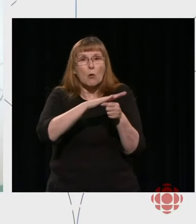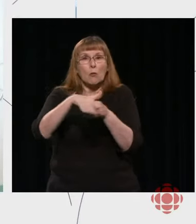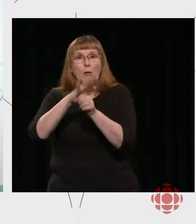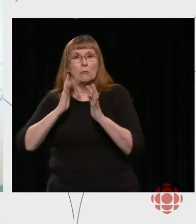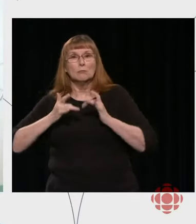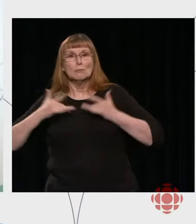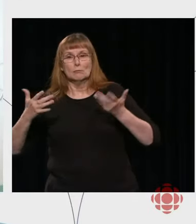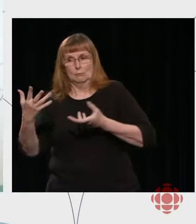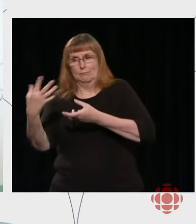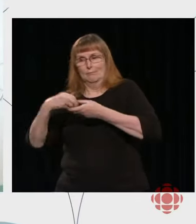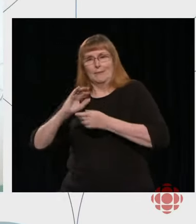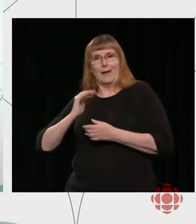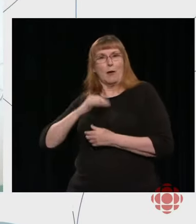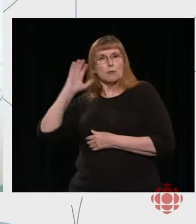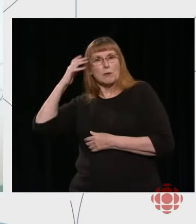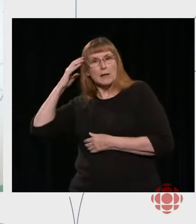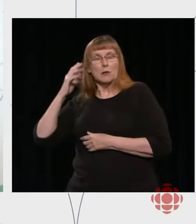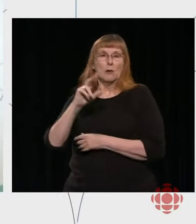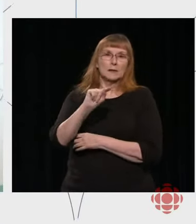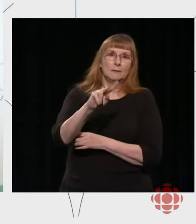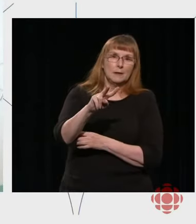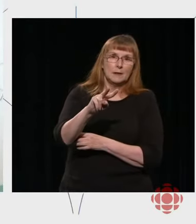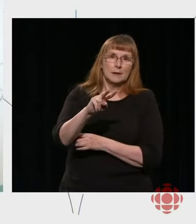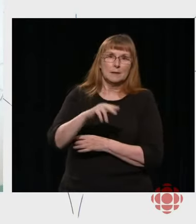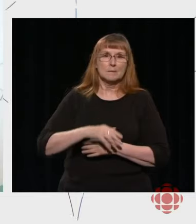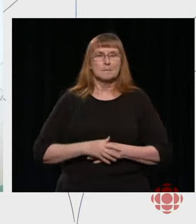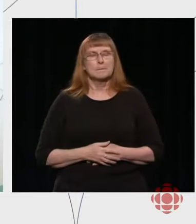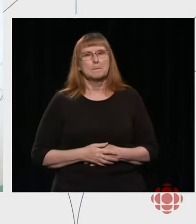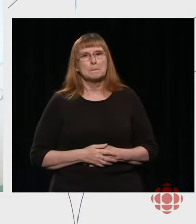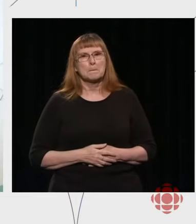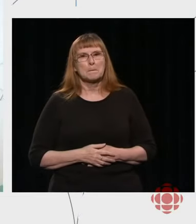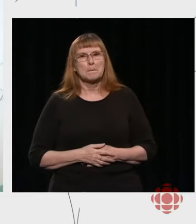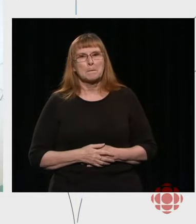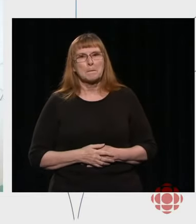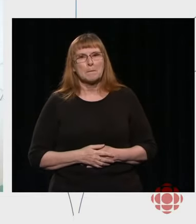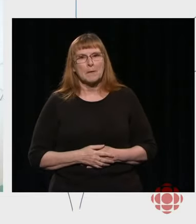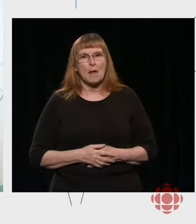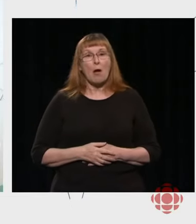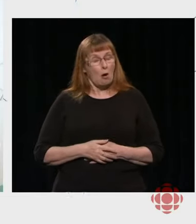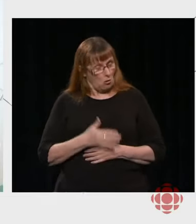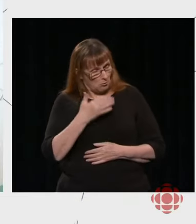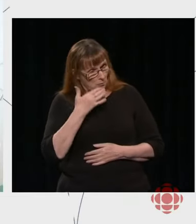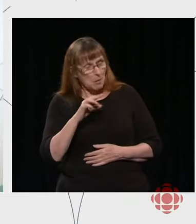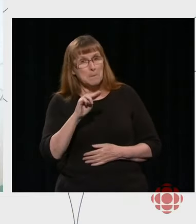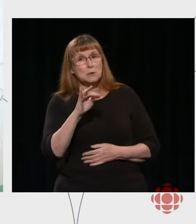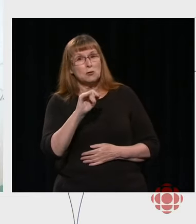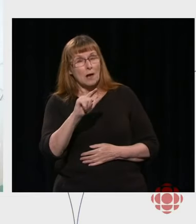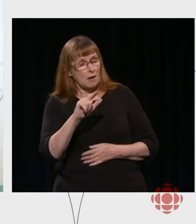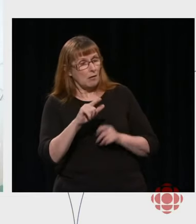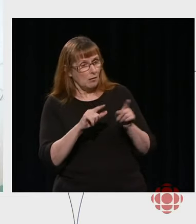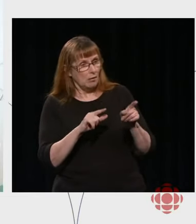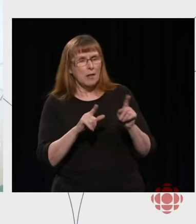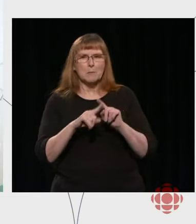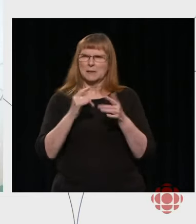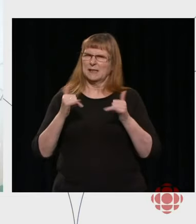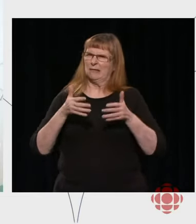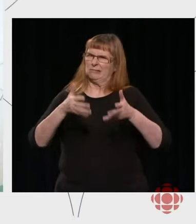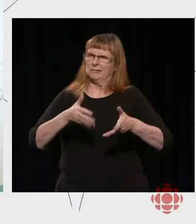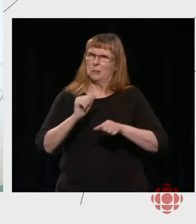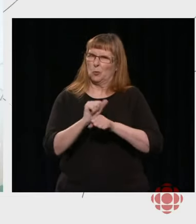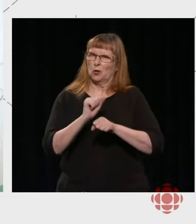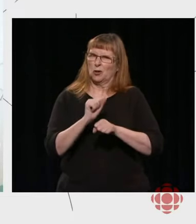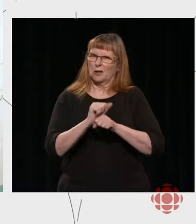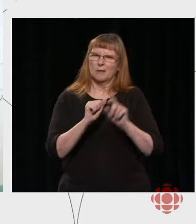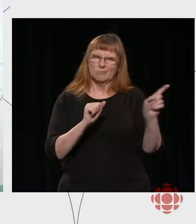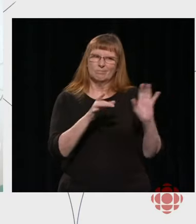it's great to be able to say that we do this work in the field and that you represent our communities. However, there's still work to do. And therefore, the